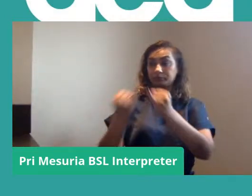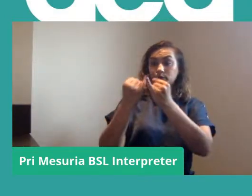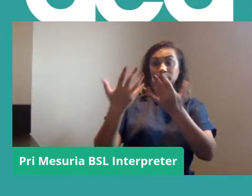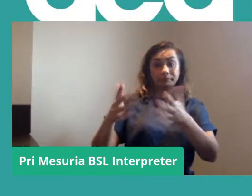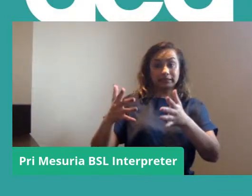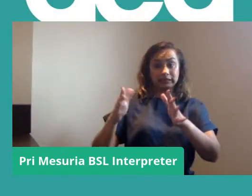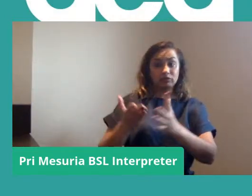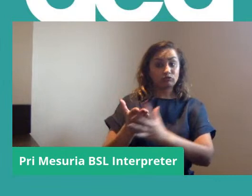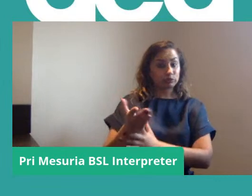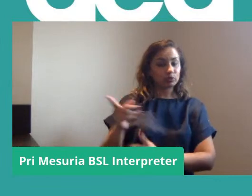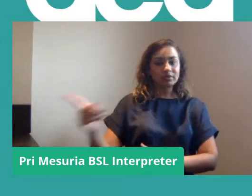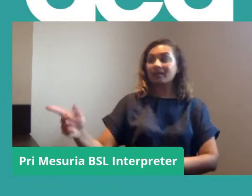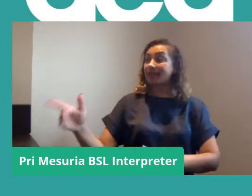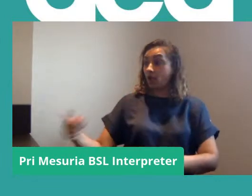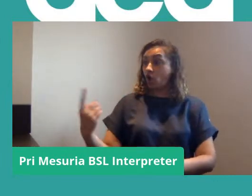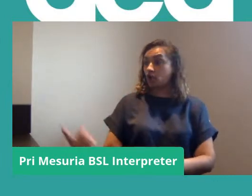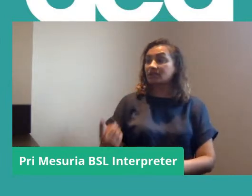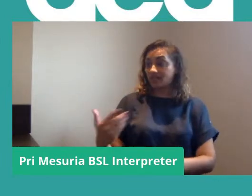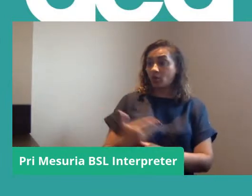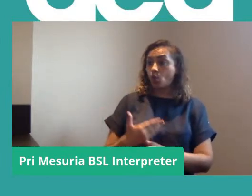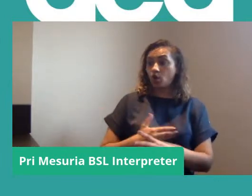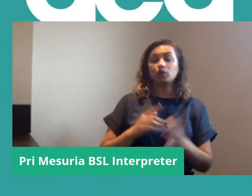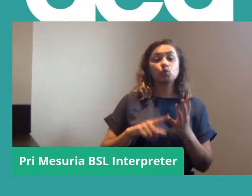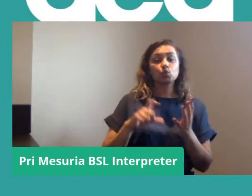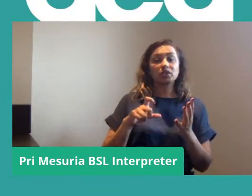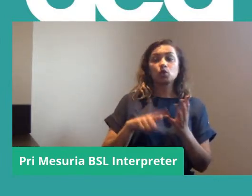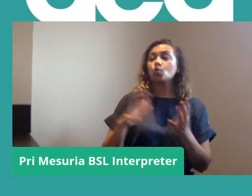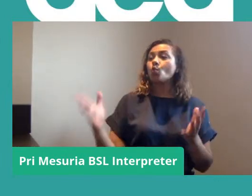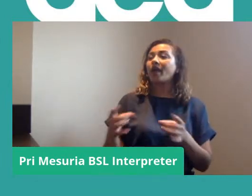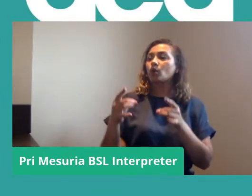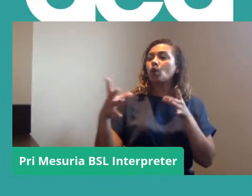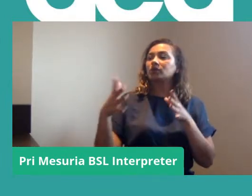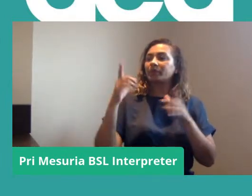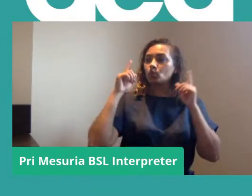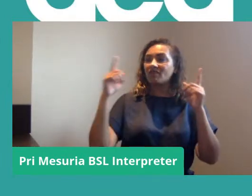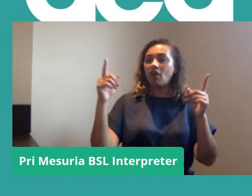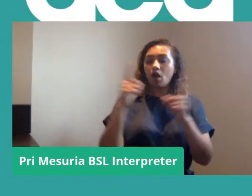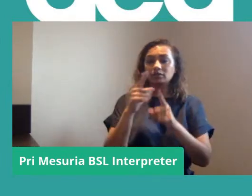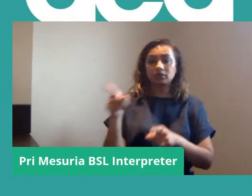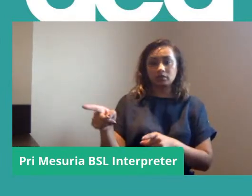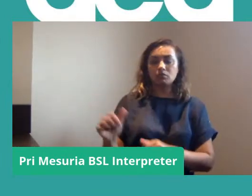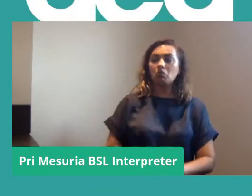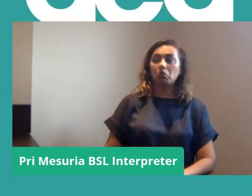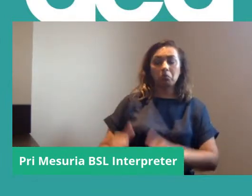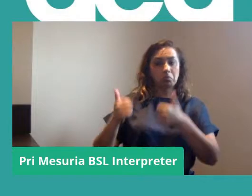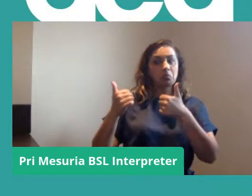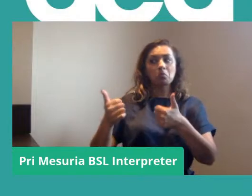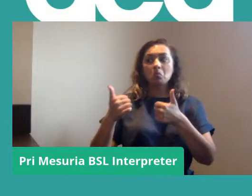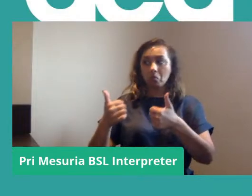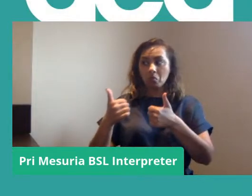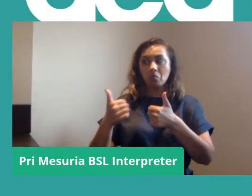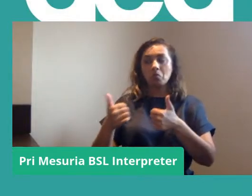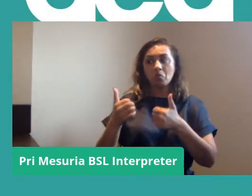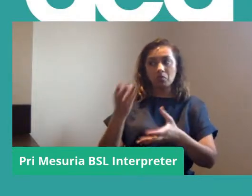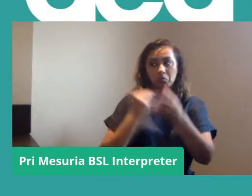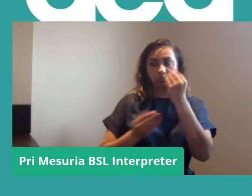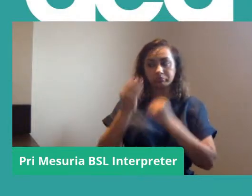And she now works for UCU at Nottingham University. So she's got really good cross-sectoral